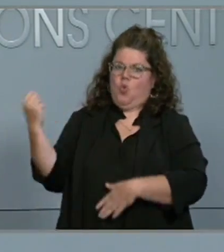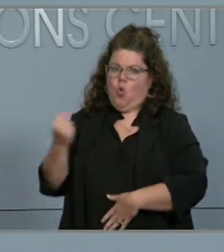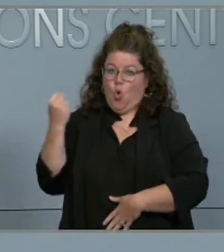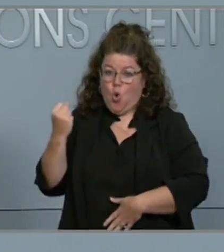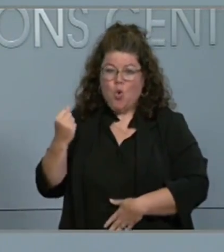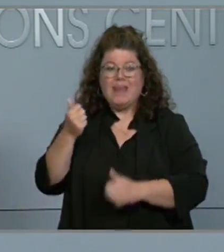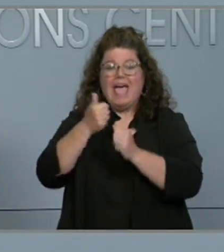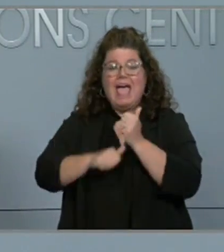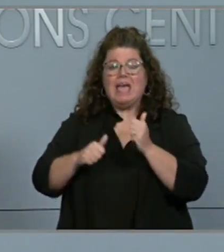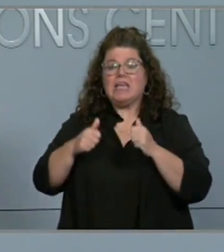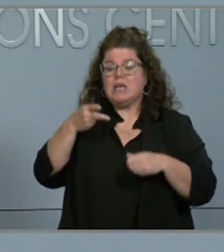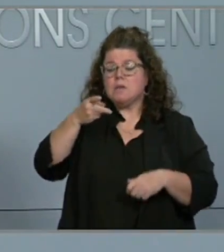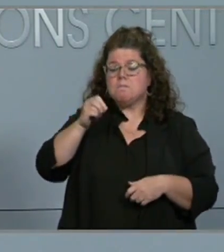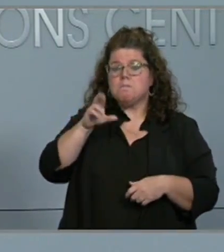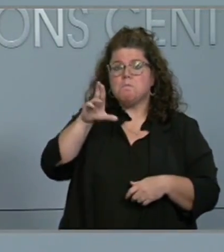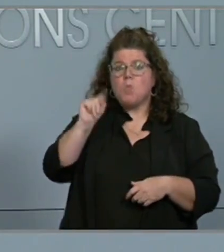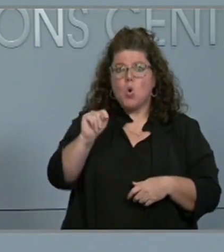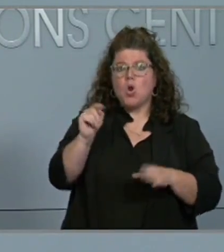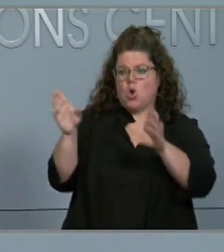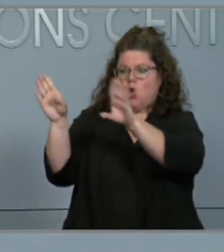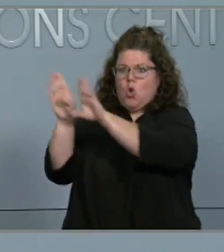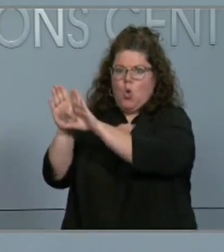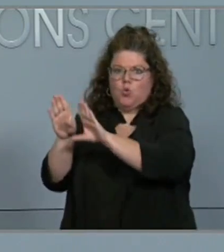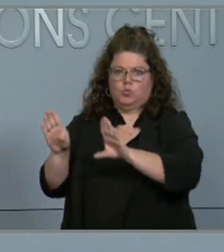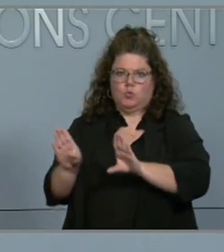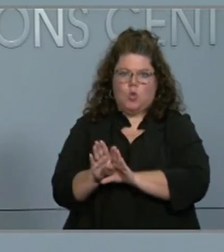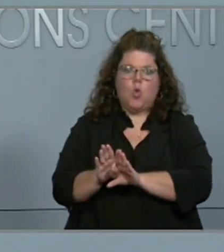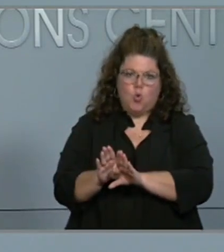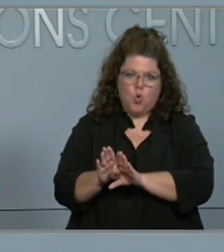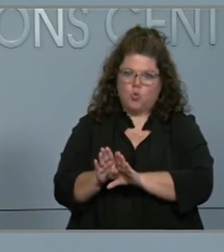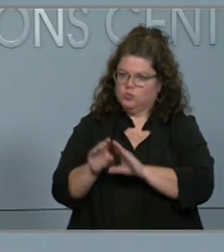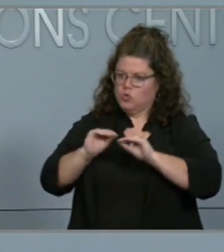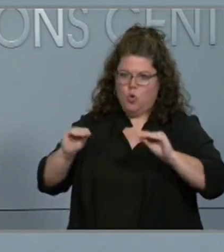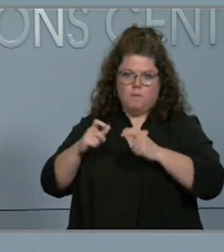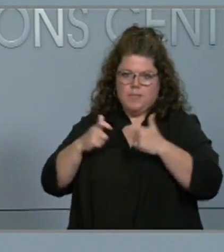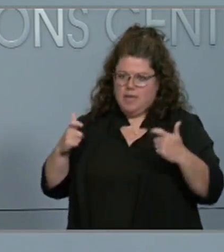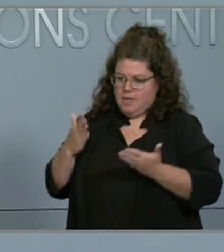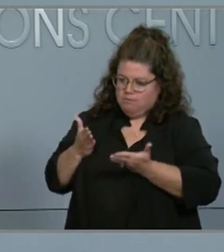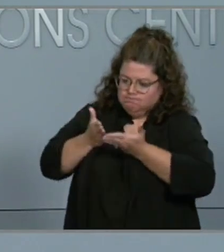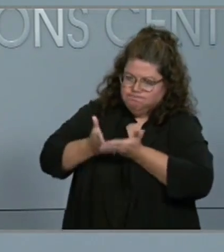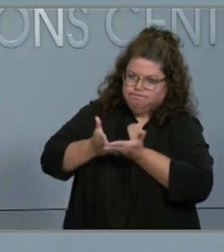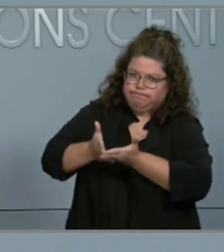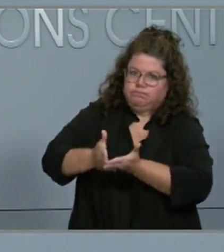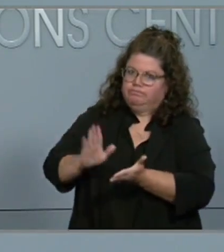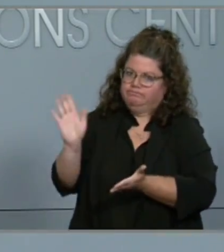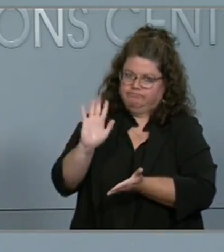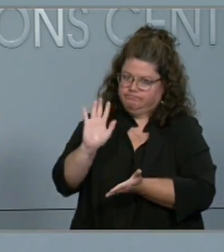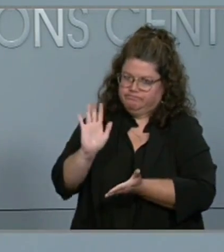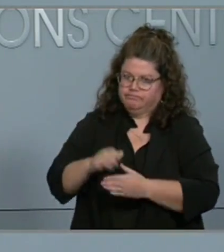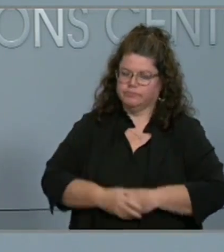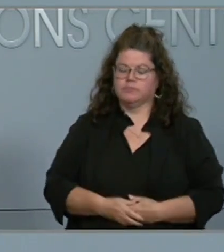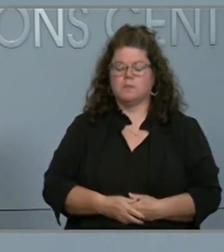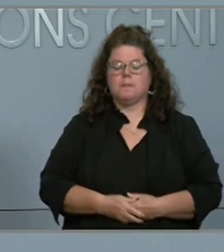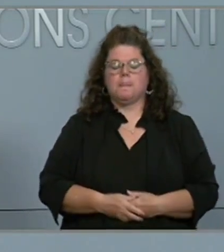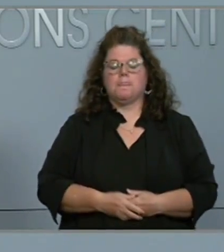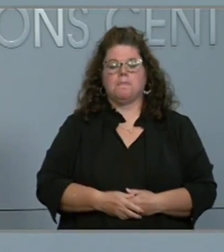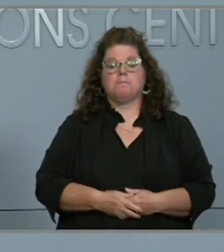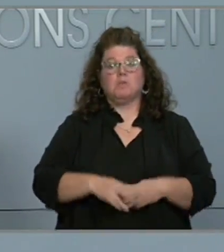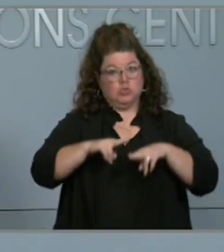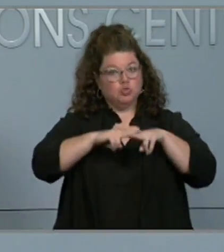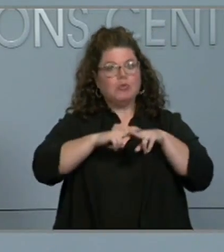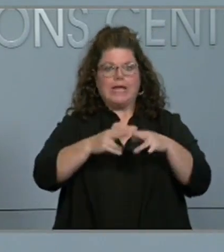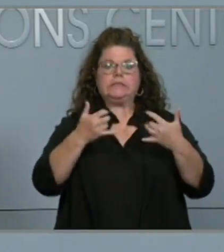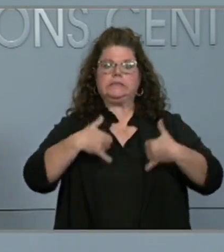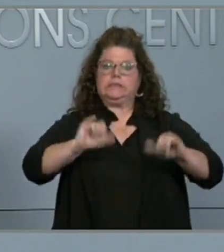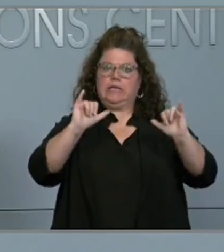suspended today at both our Wilmington and Moorhead City ports, and at this time, all state-run passenger trains are continuing to operate, but please